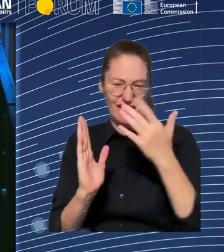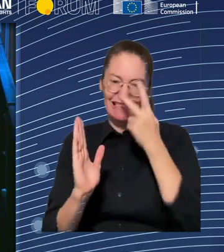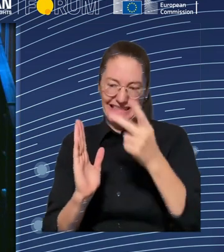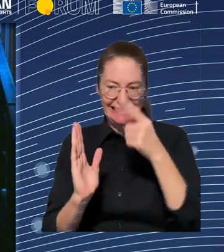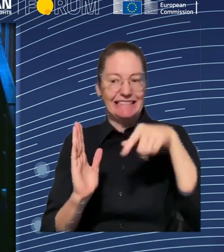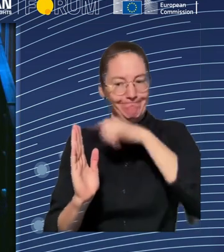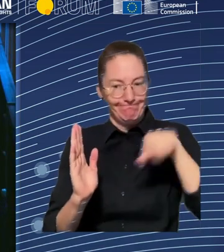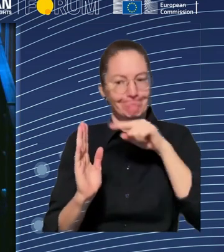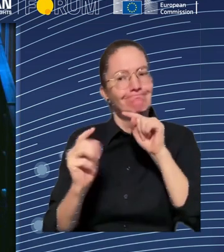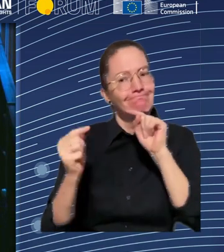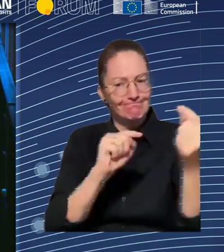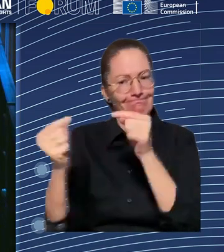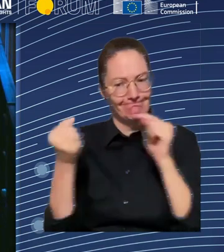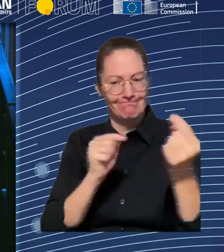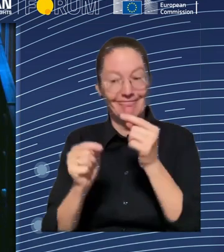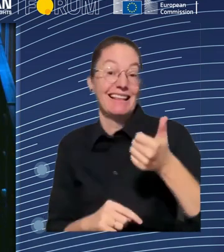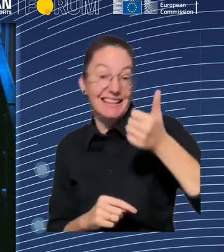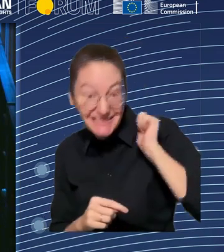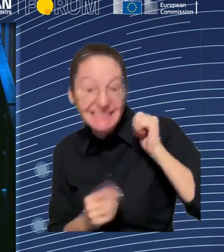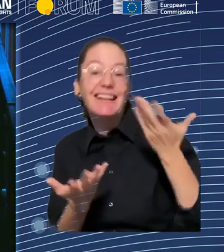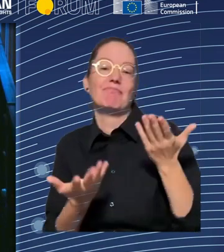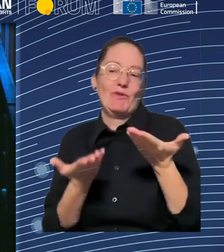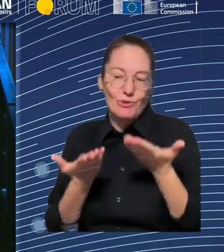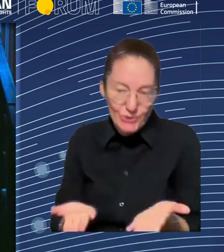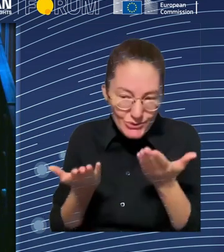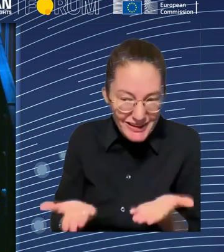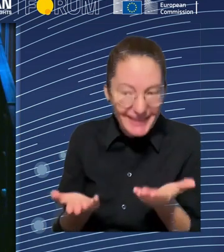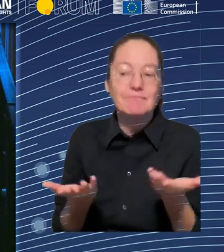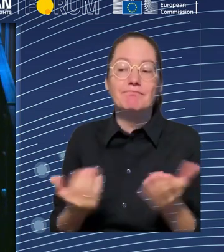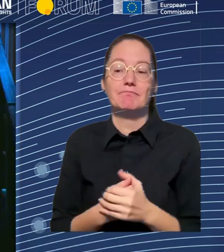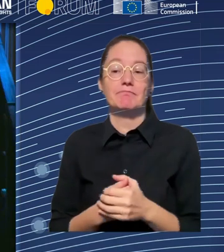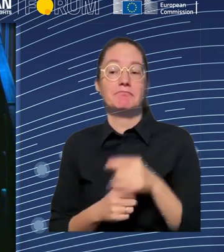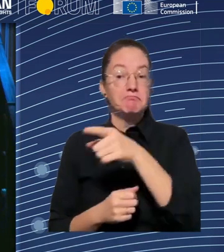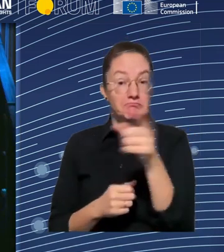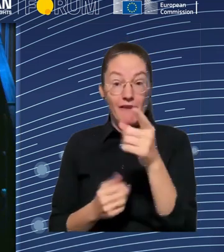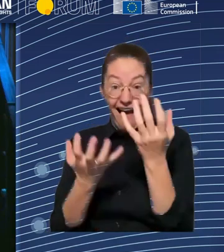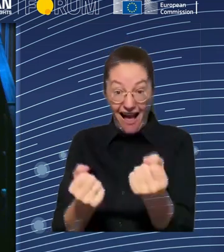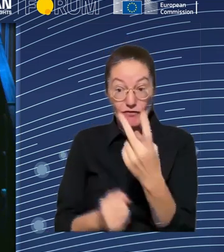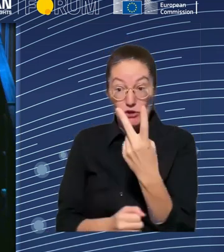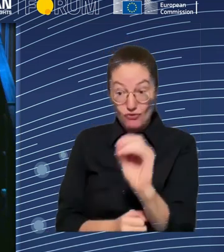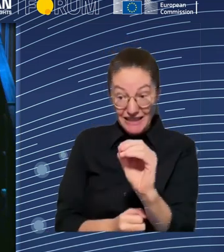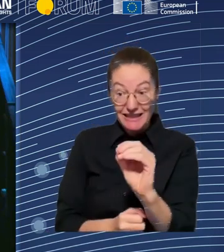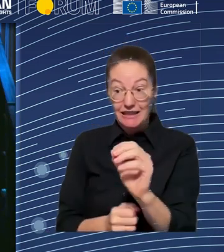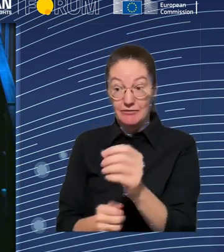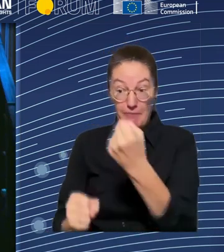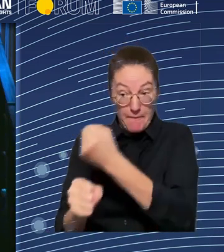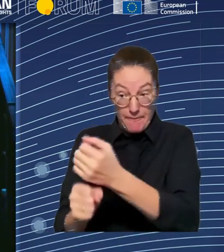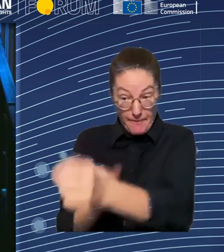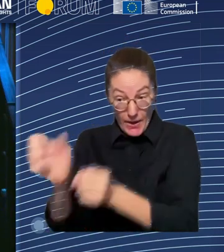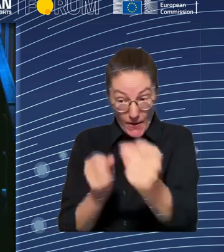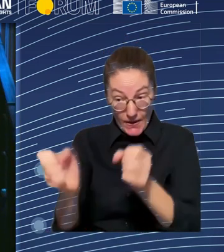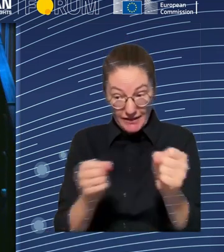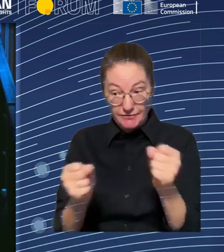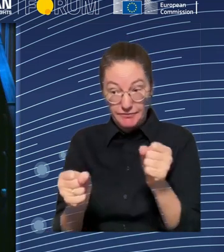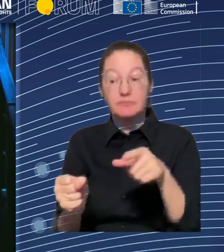engines to electric engines, you have to do huge skill shifts. And with this challenge, algorithmic management in